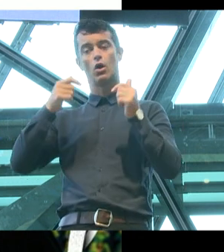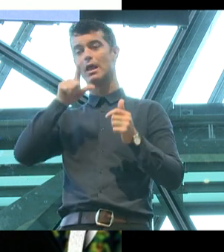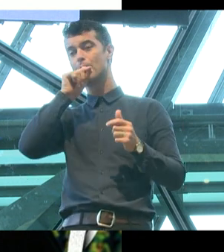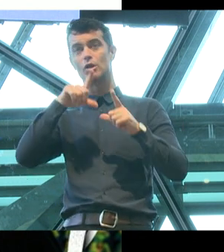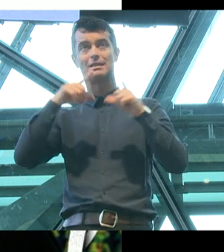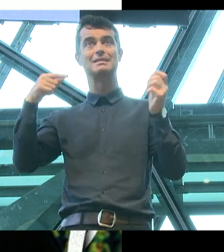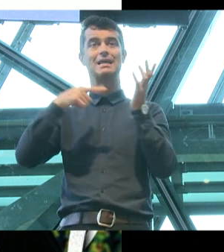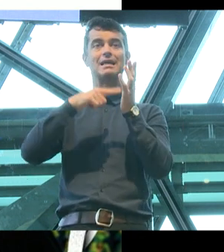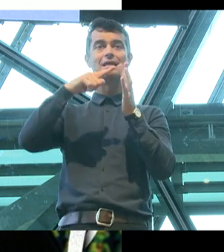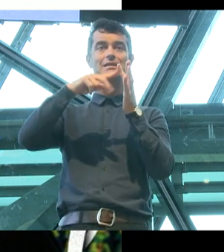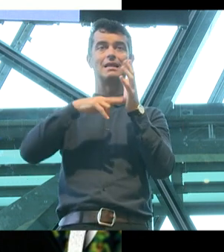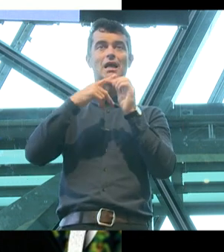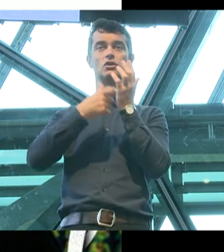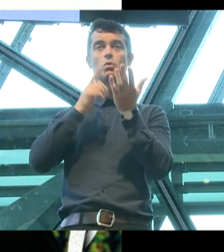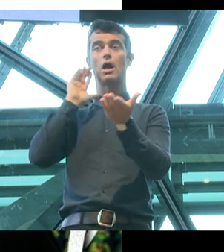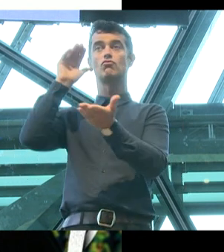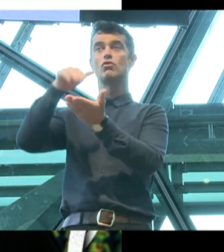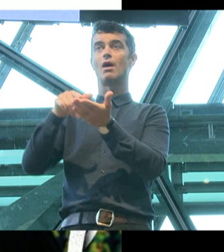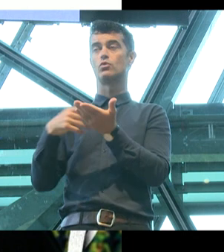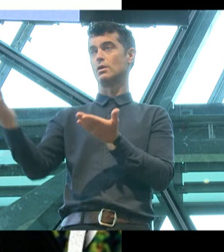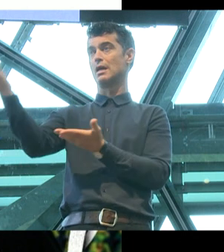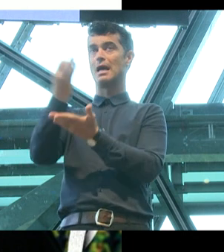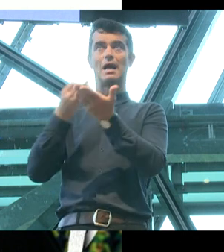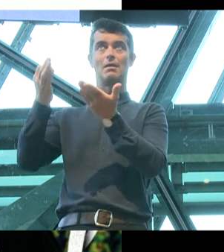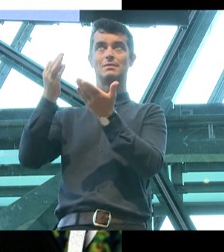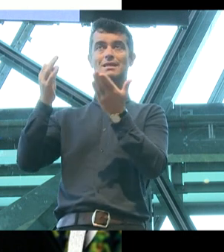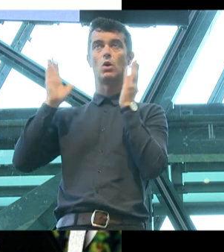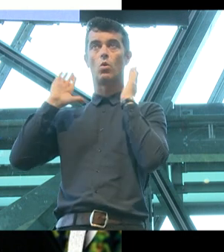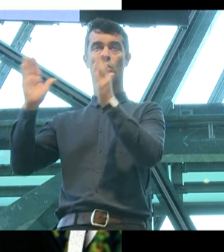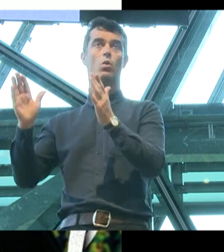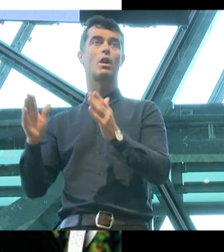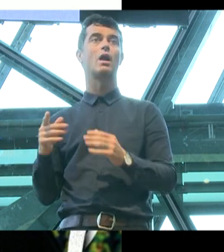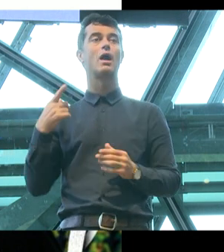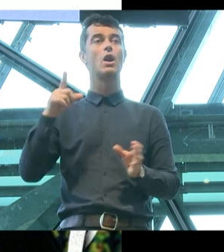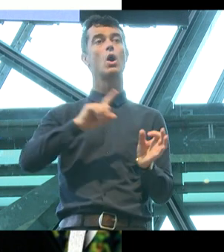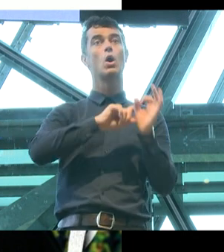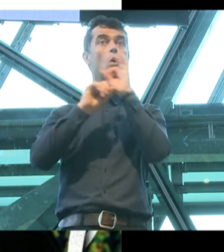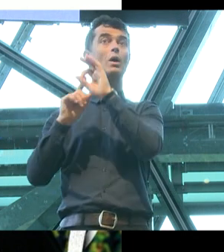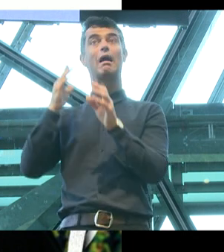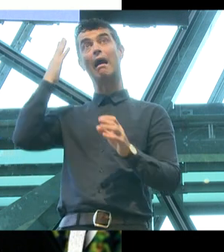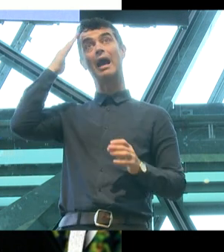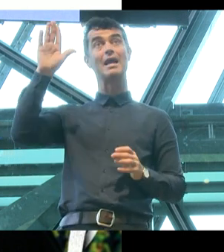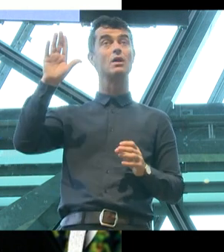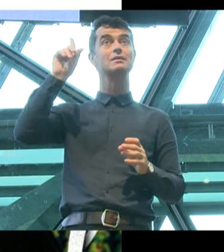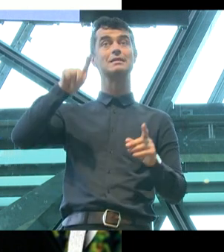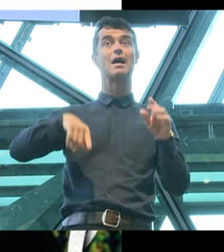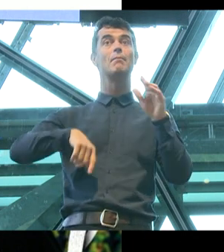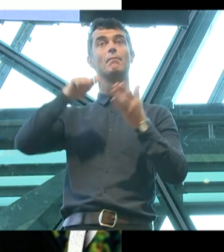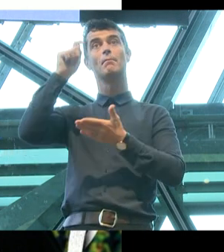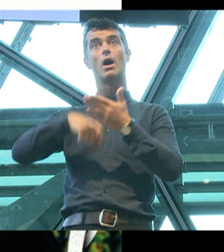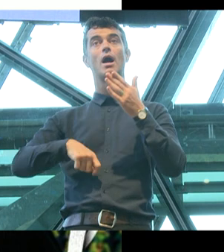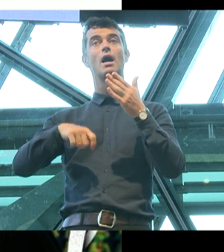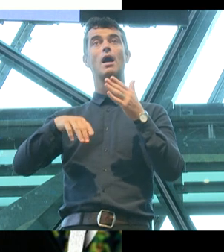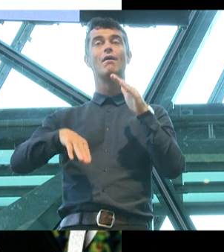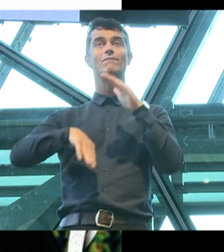would arrive to an empty hall. And disgusted, queer adults across the country started buying full price tickets